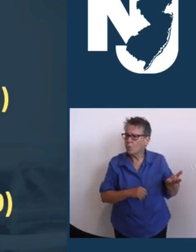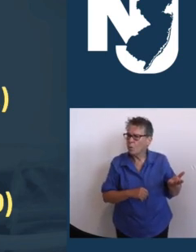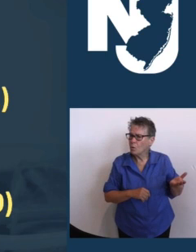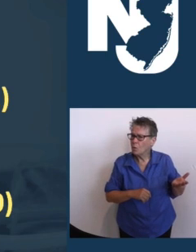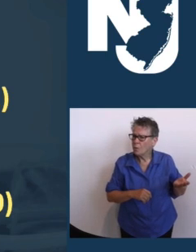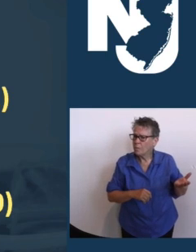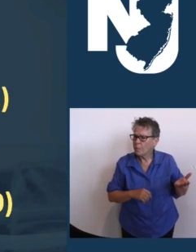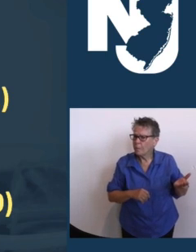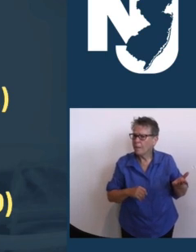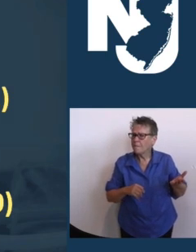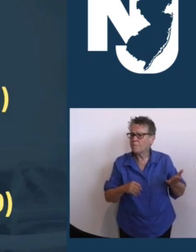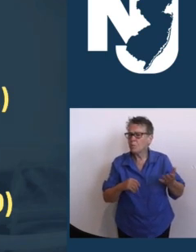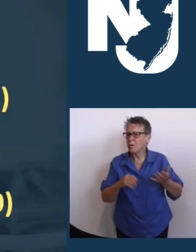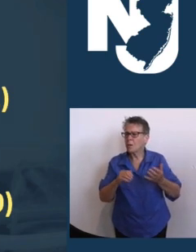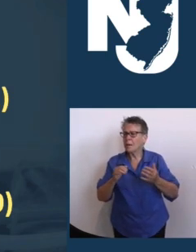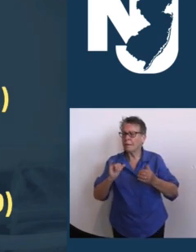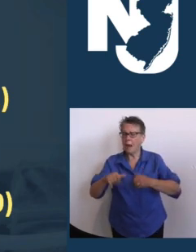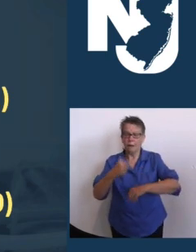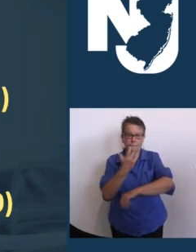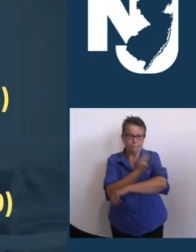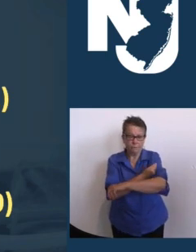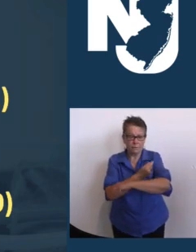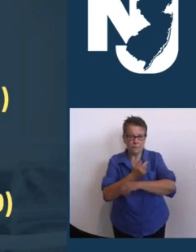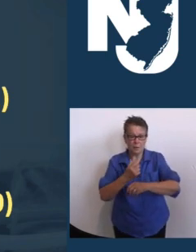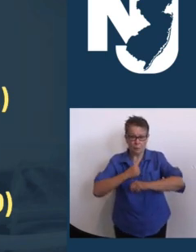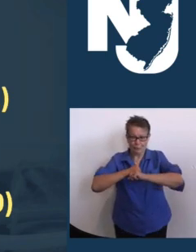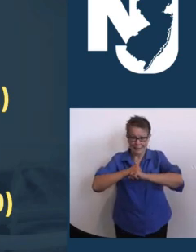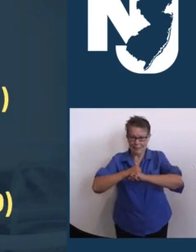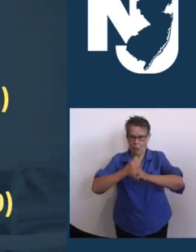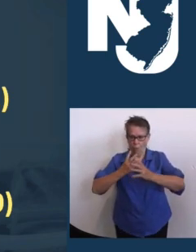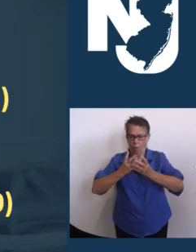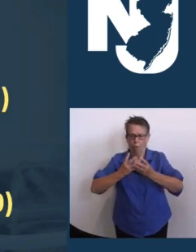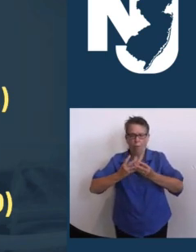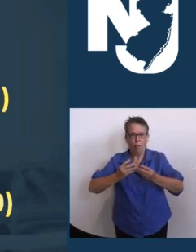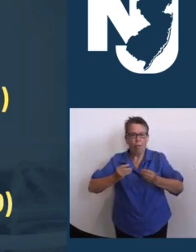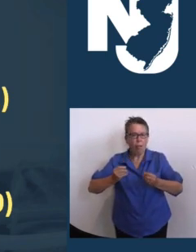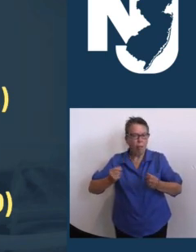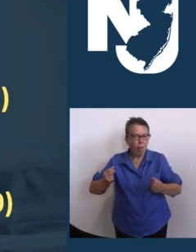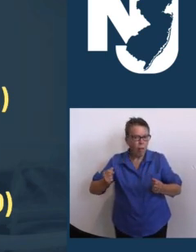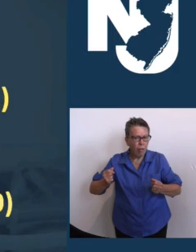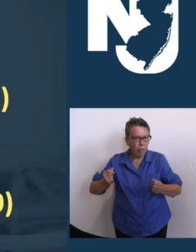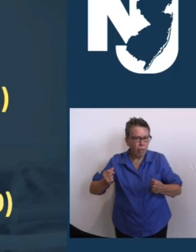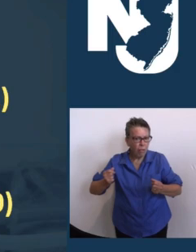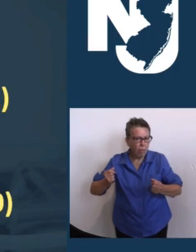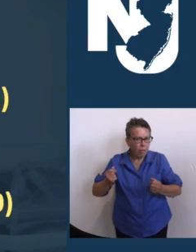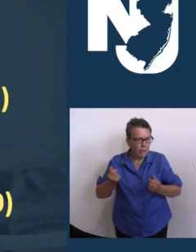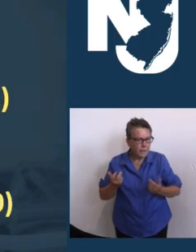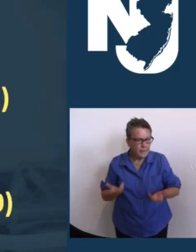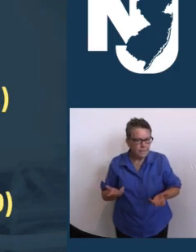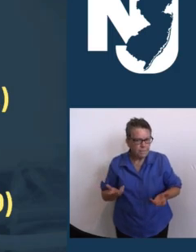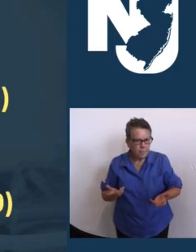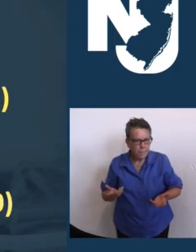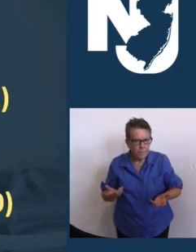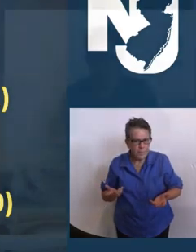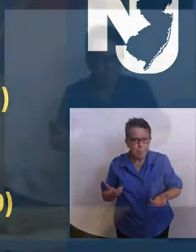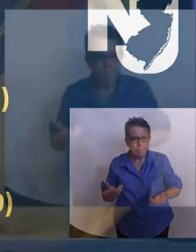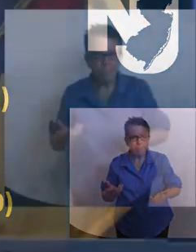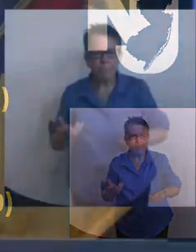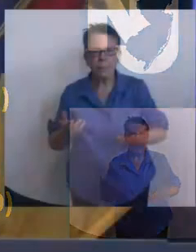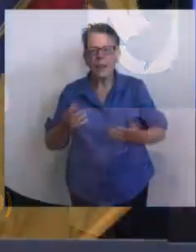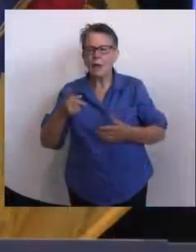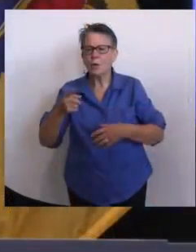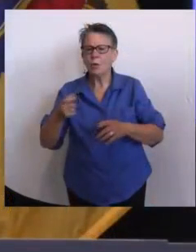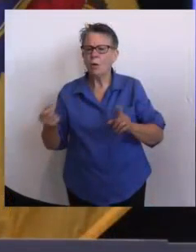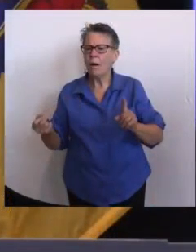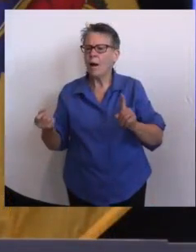I don't know – I know, Governor, you're a sports fan. I don't know if you saw the Giants game. They didn't look great, but – I was at it for the